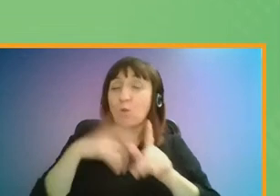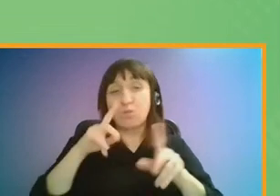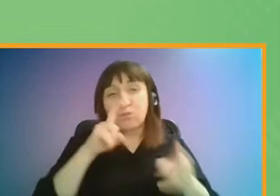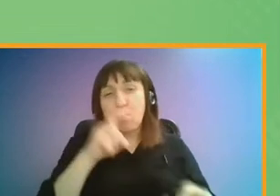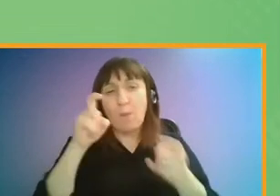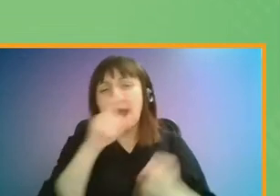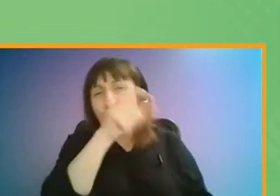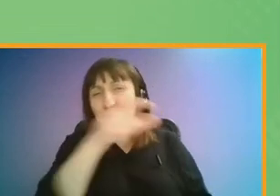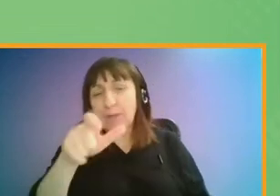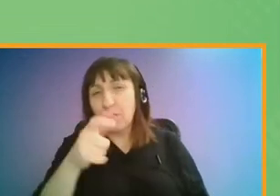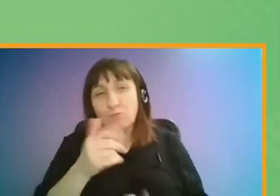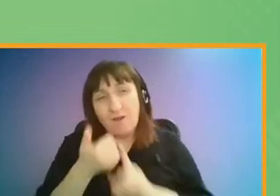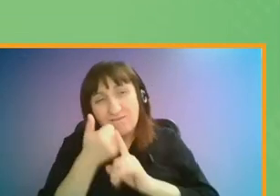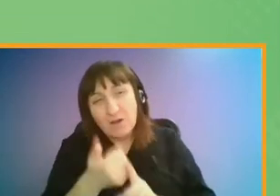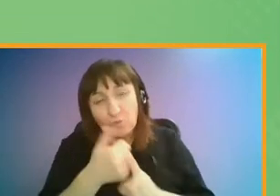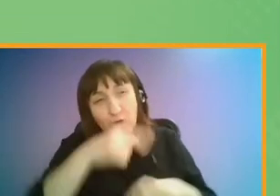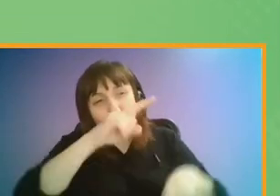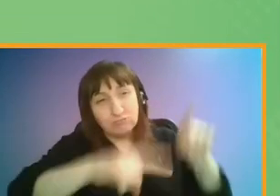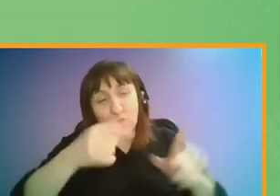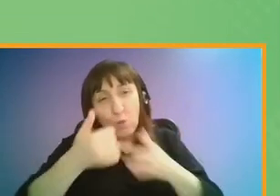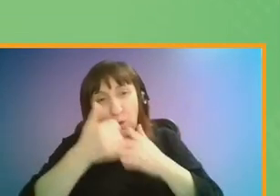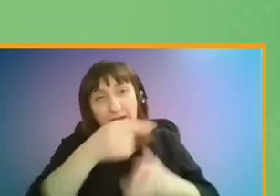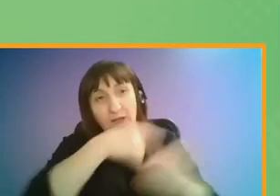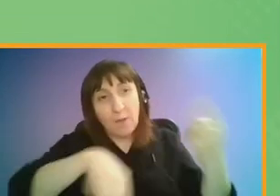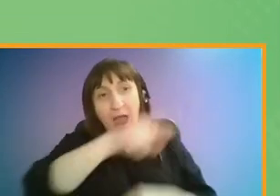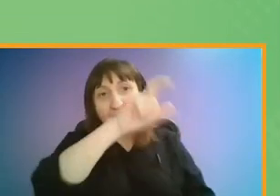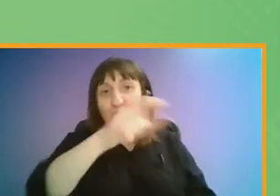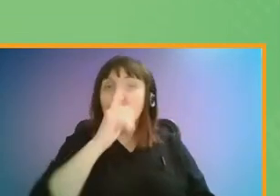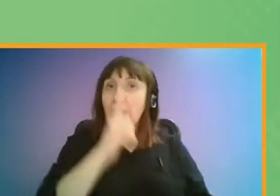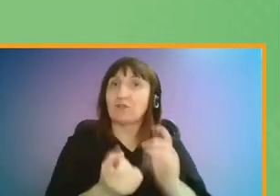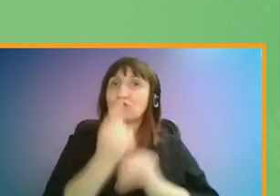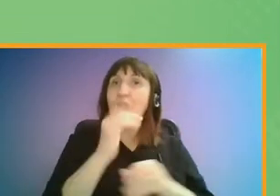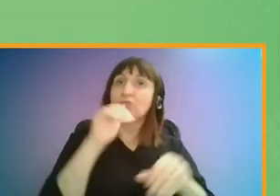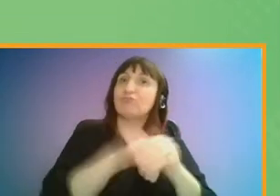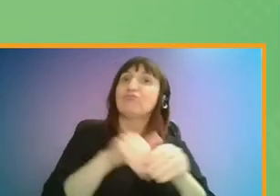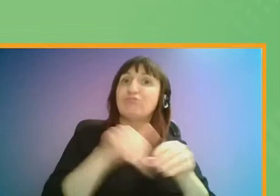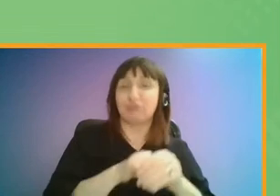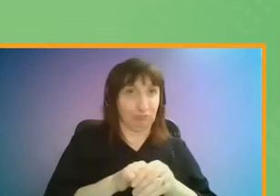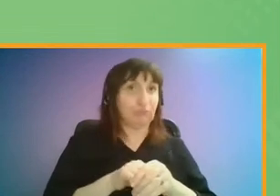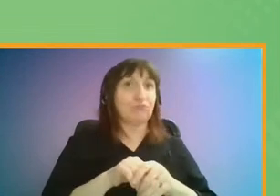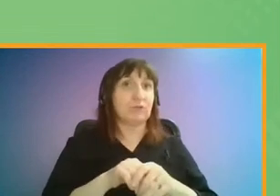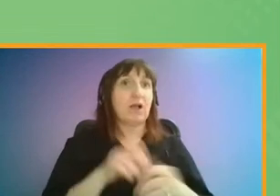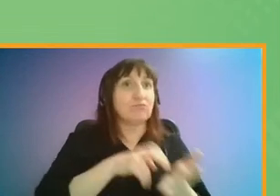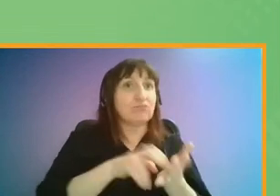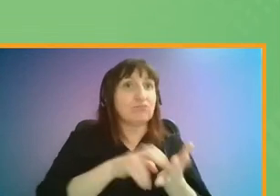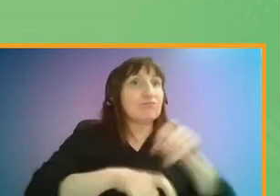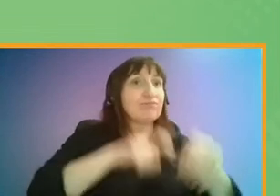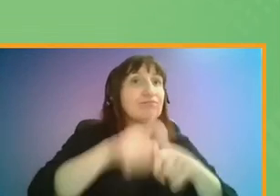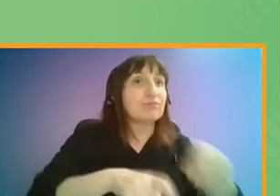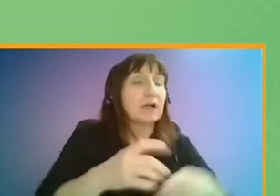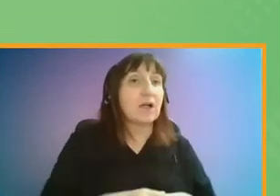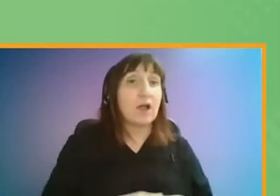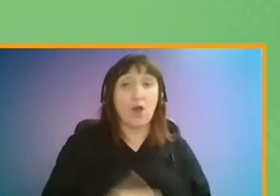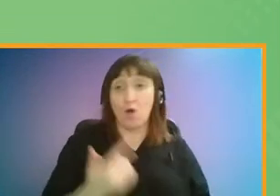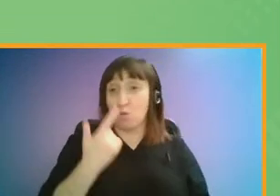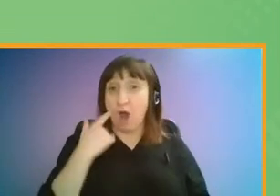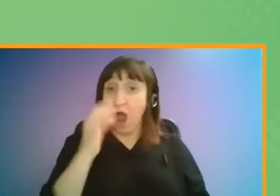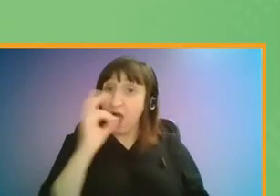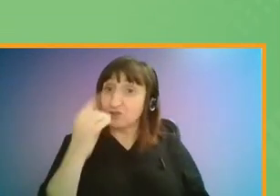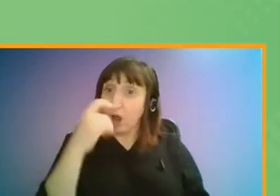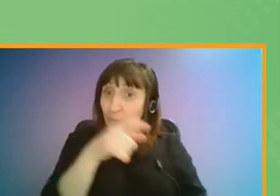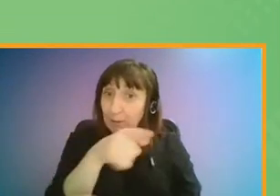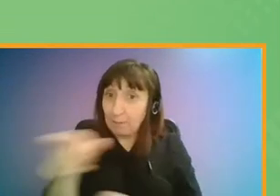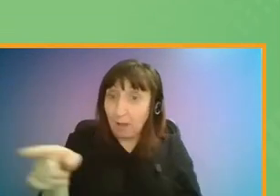people most and provide support in a wide range of ways to make sure everyone has a chance to try it out. When we spoke to young people, for